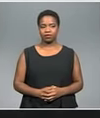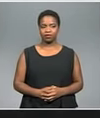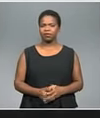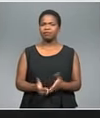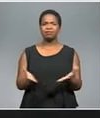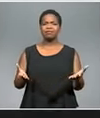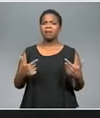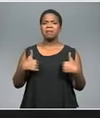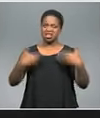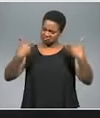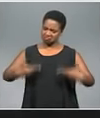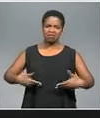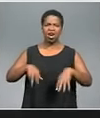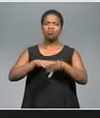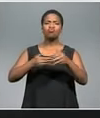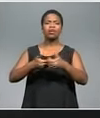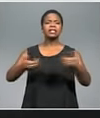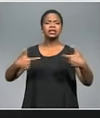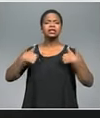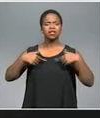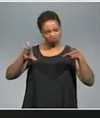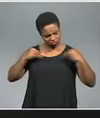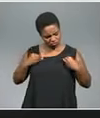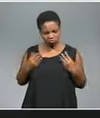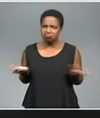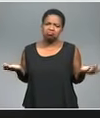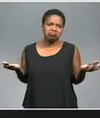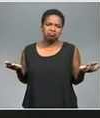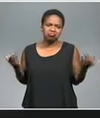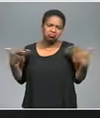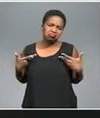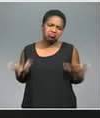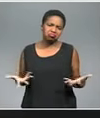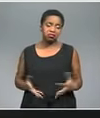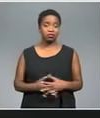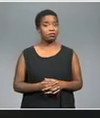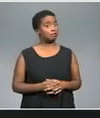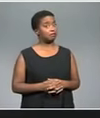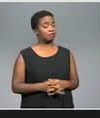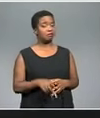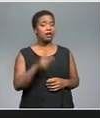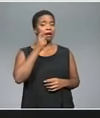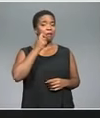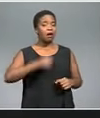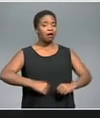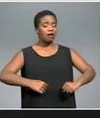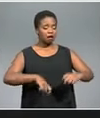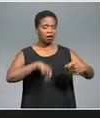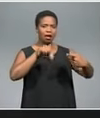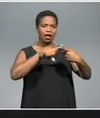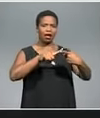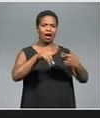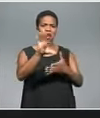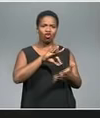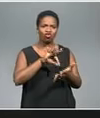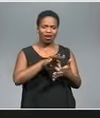I am a racist. I agree. Judge me on that. He's told us about bribes for contracts, bags of cash